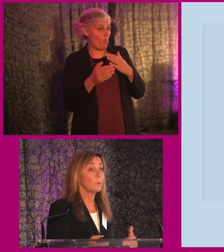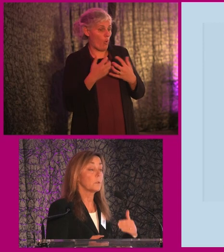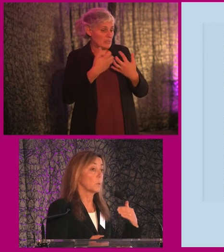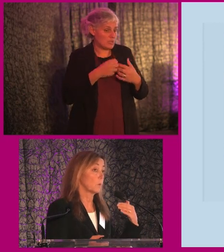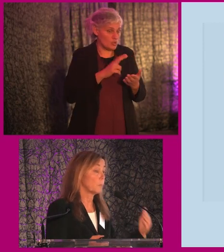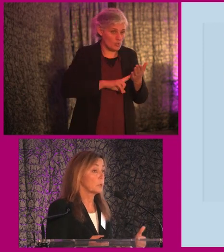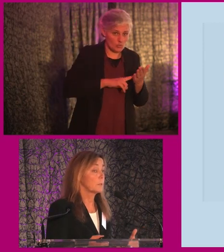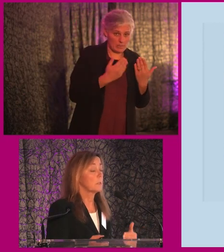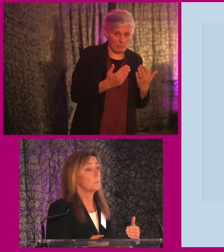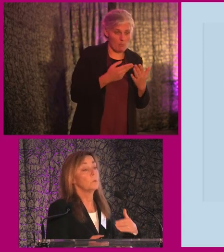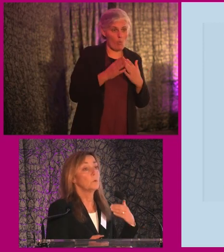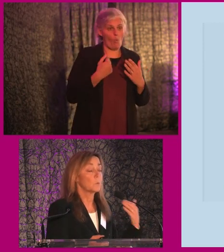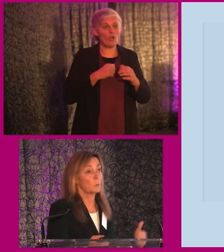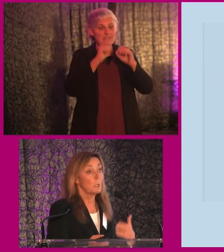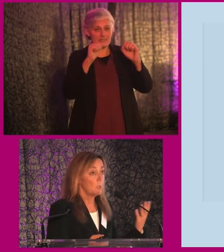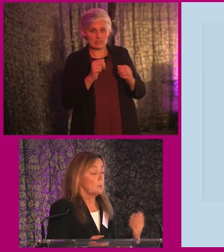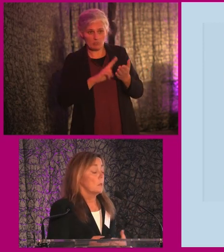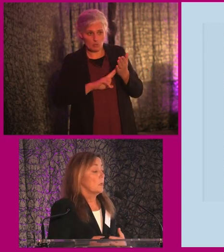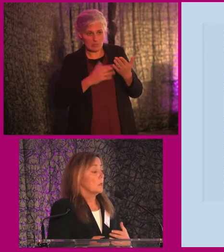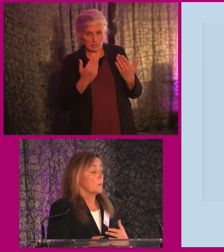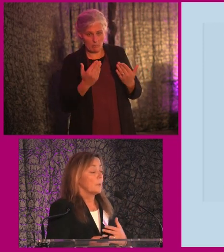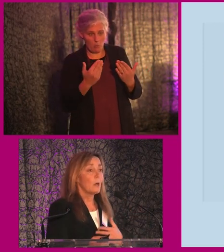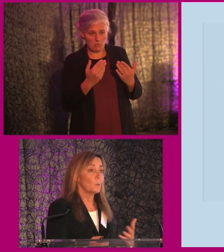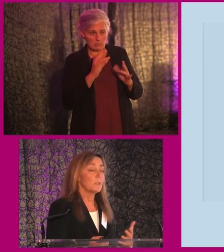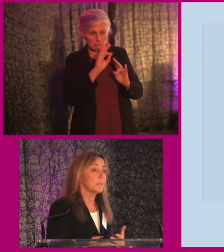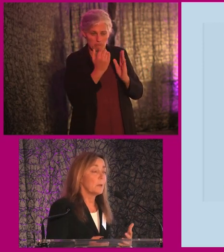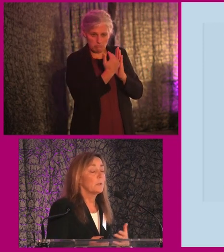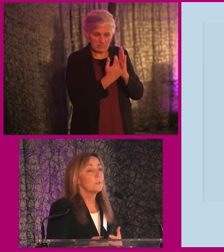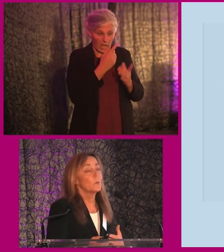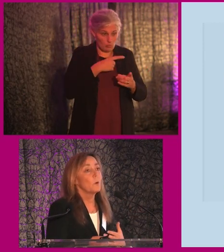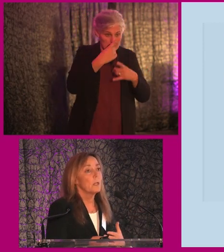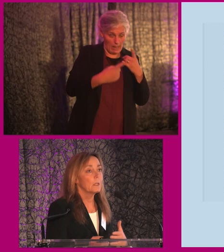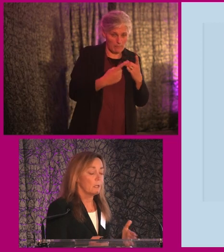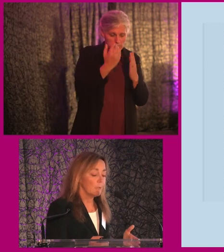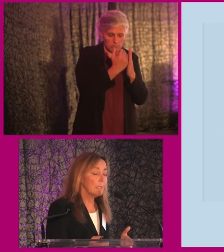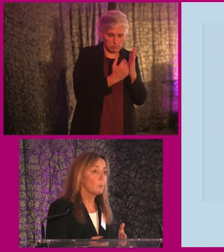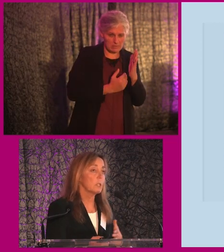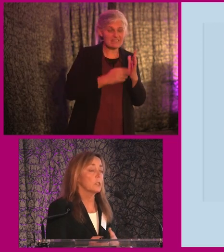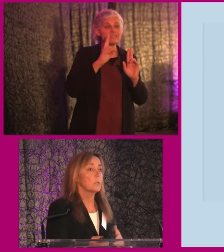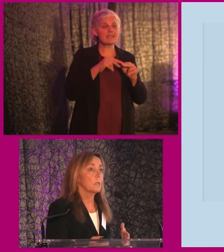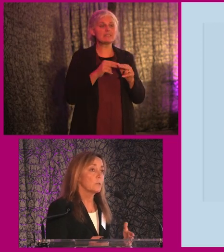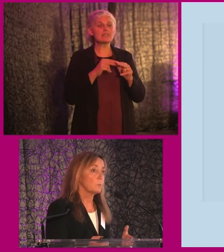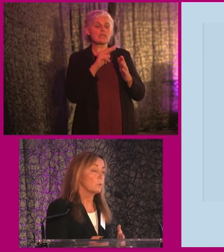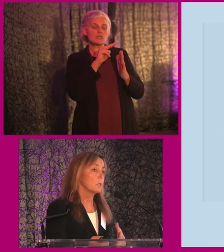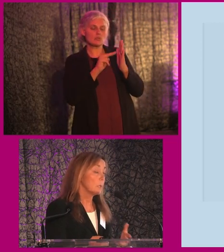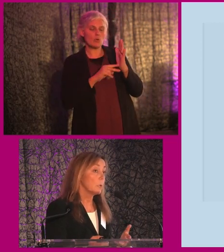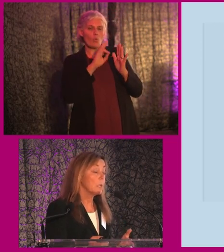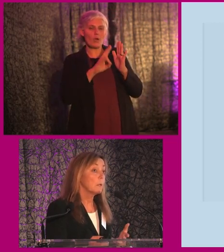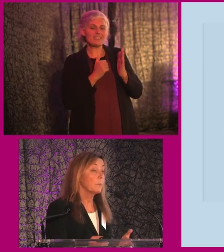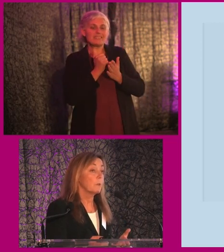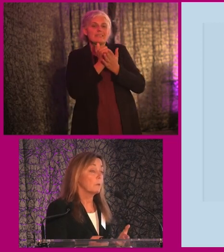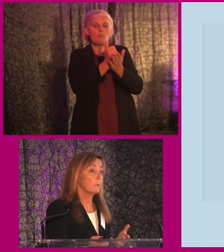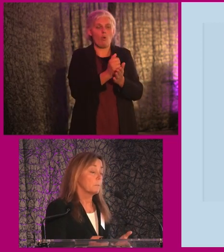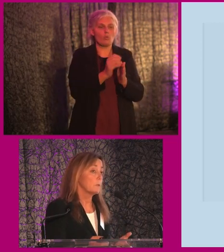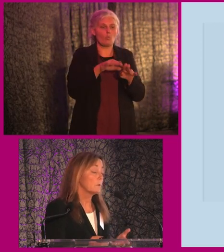are you using? What operational system do you use? How did this happen? And so on. And kind of leading question and support within